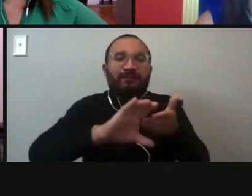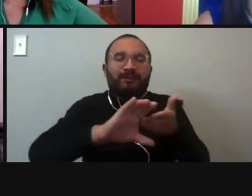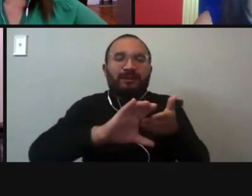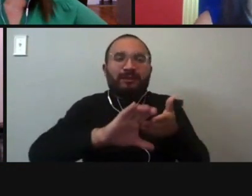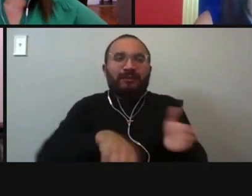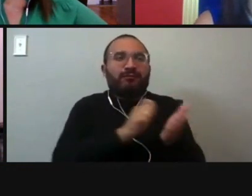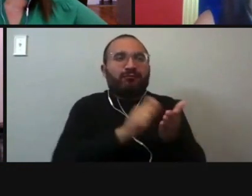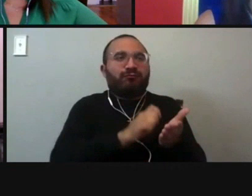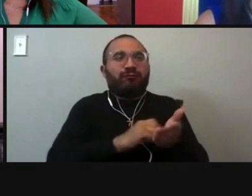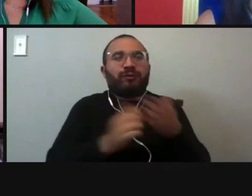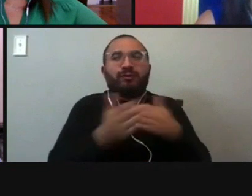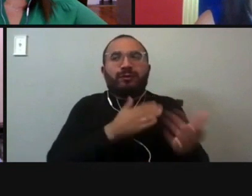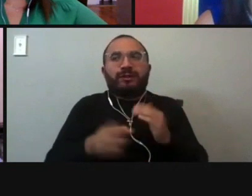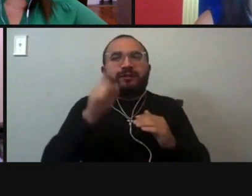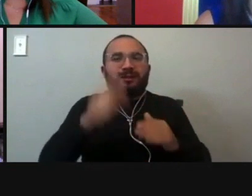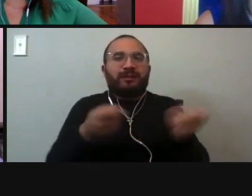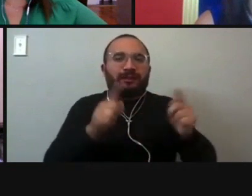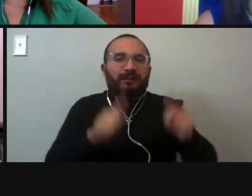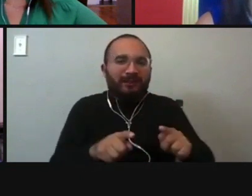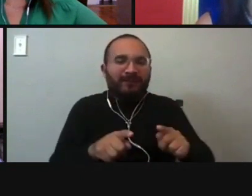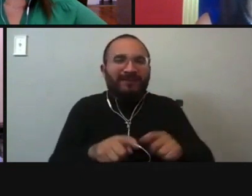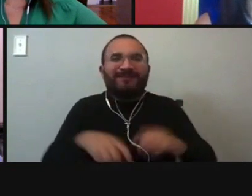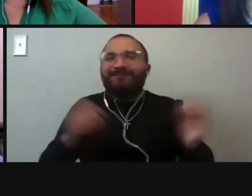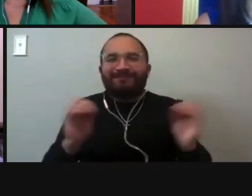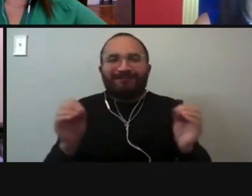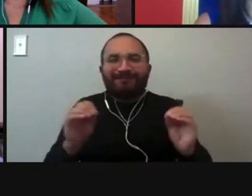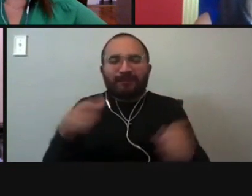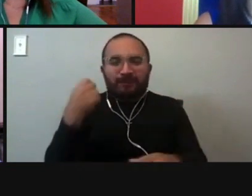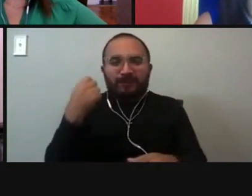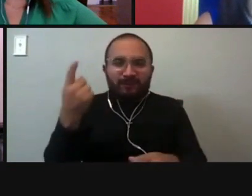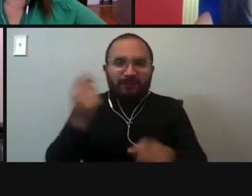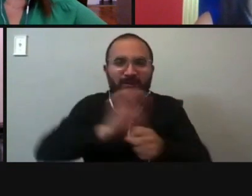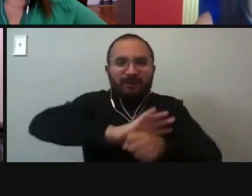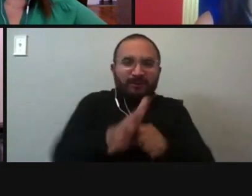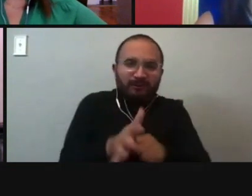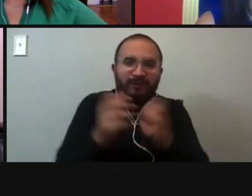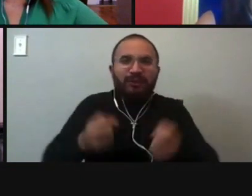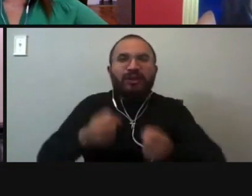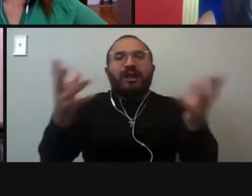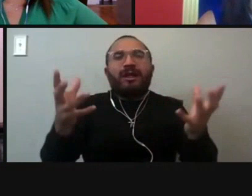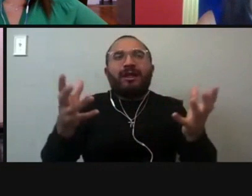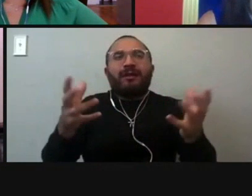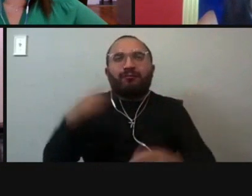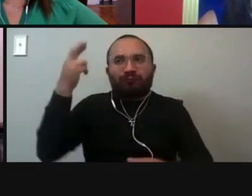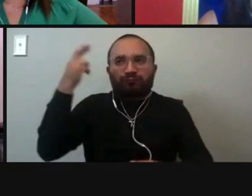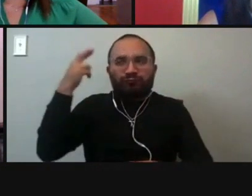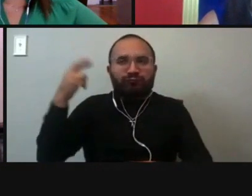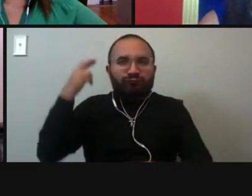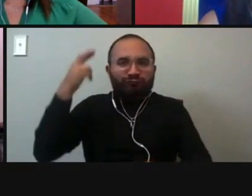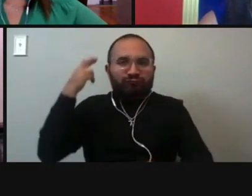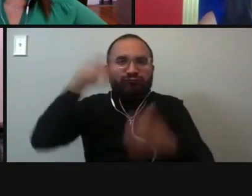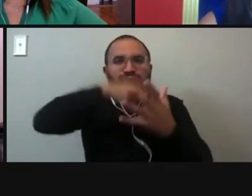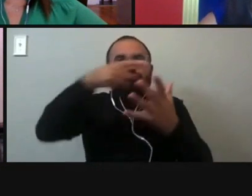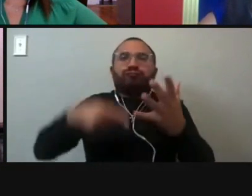I, I don't think enough was done. I mean, I understand it's difficult. It's COVID. There's a lot of logistics involved, but this is such an